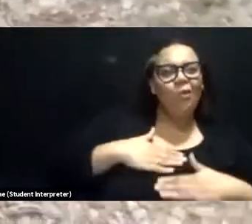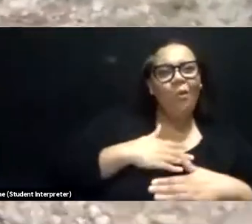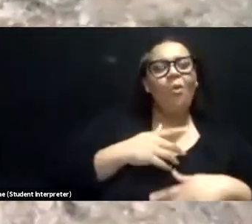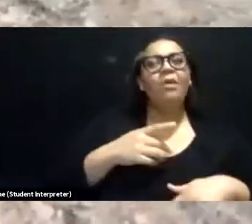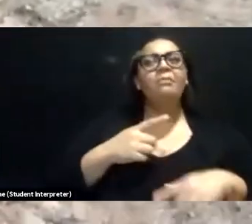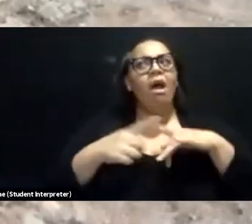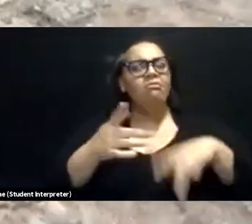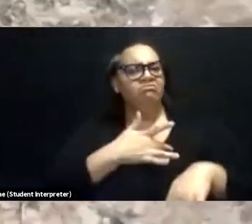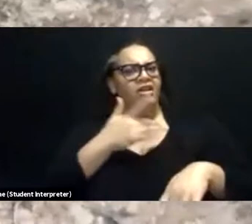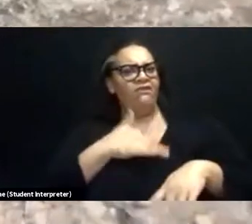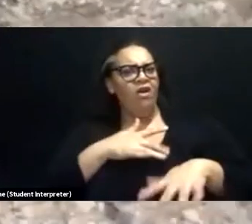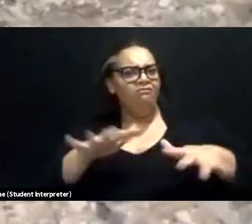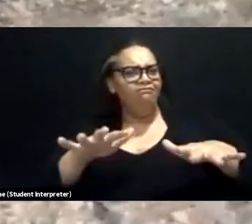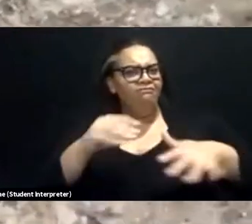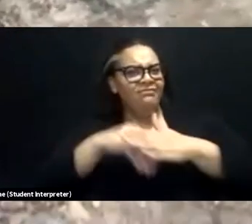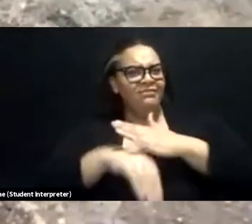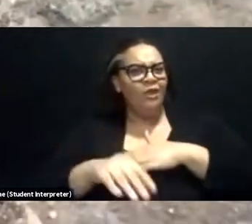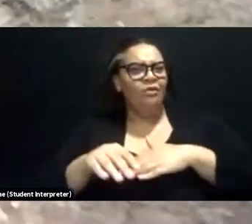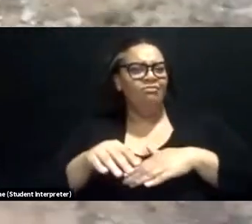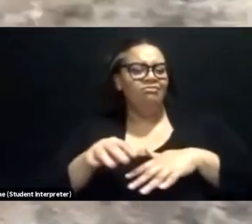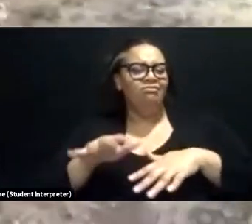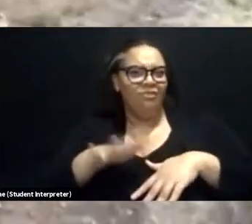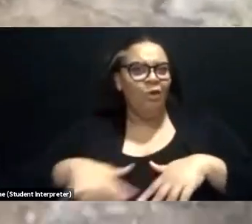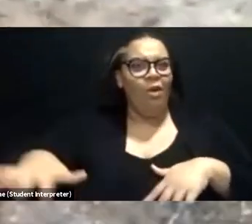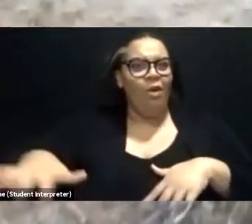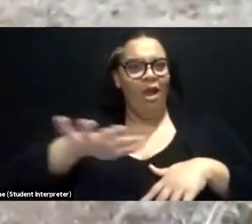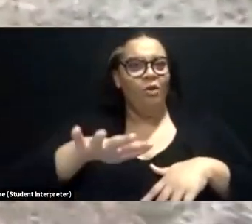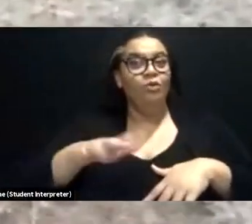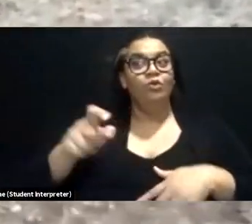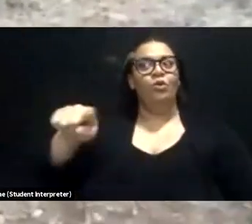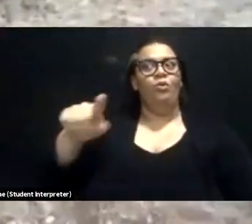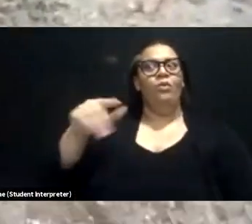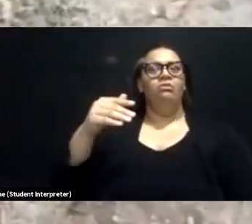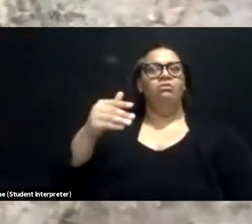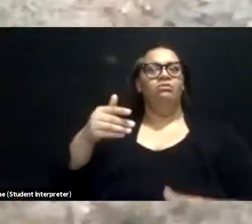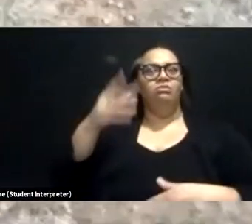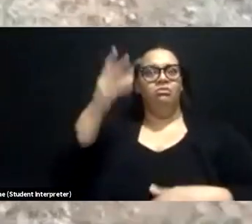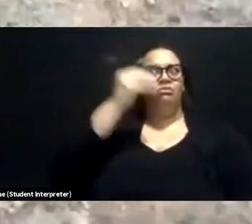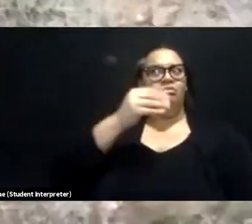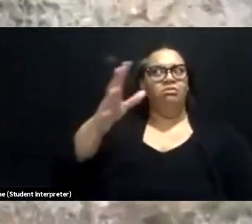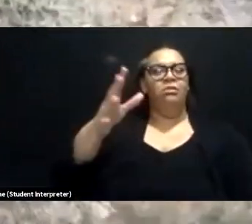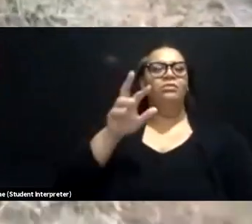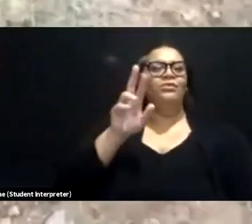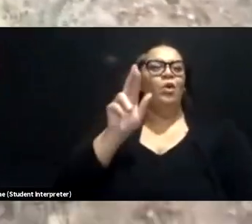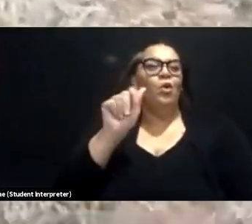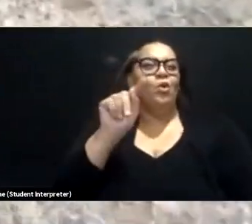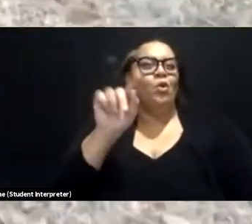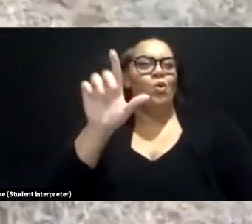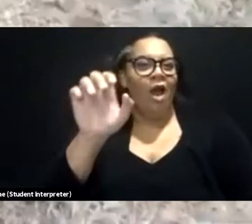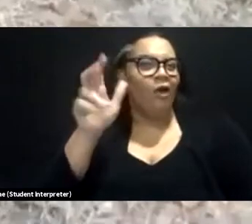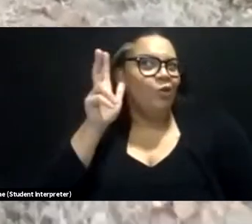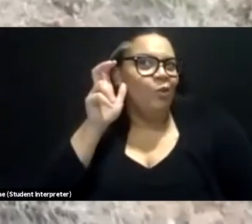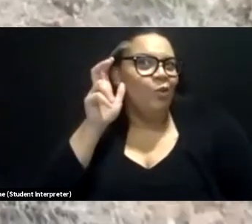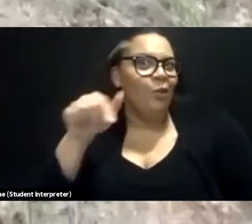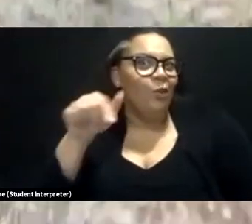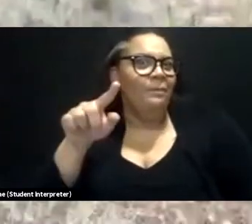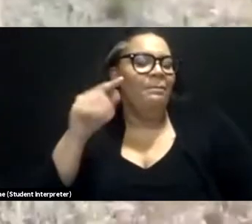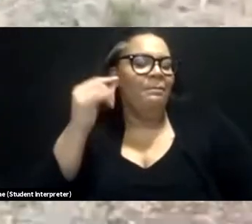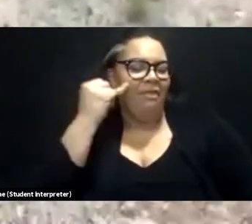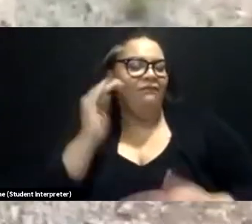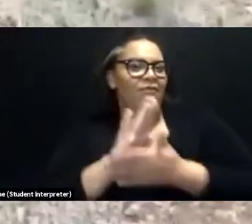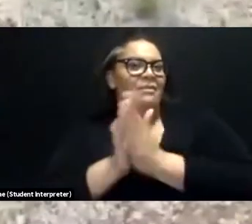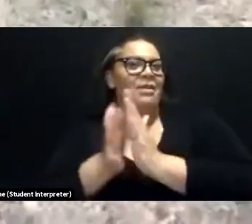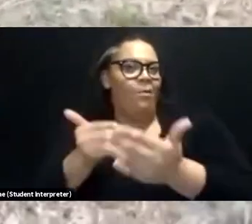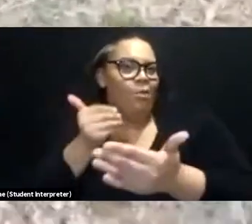in the ground when they feel people walking. So usually they'll let you know they'll do a big rattle whenever you start to get close to them, and then you can